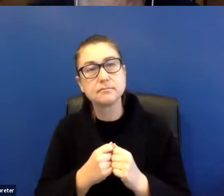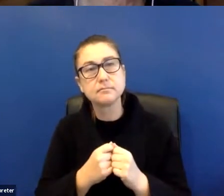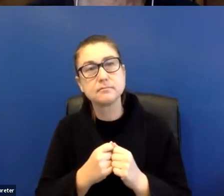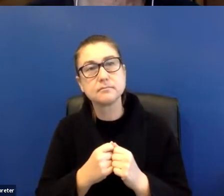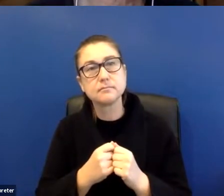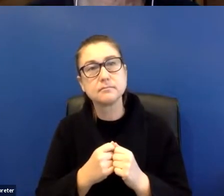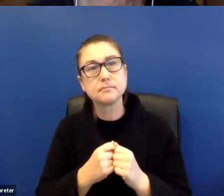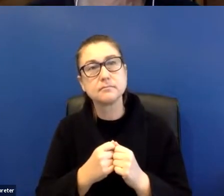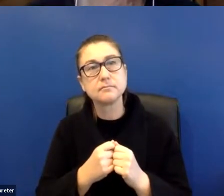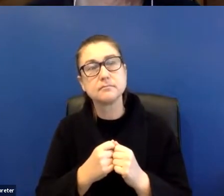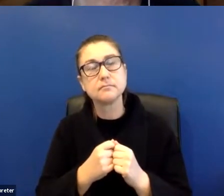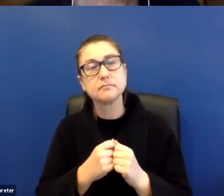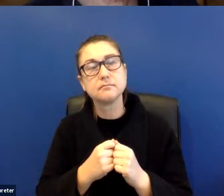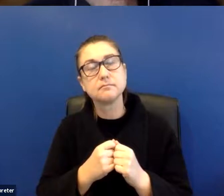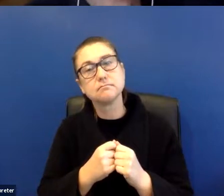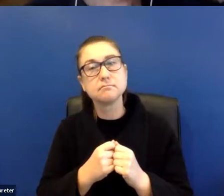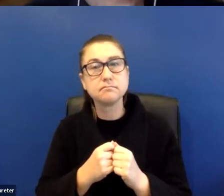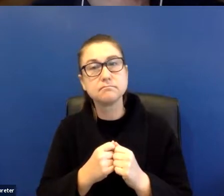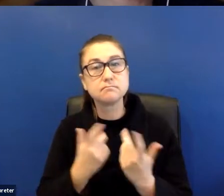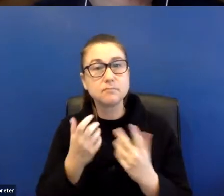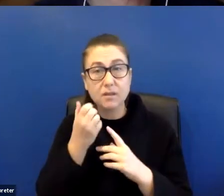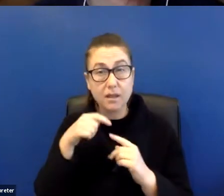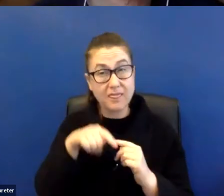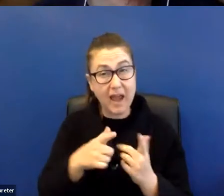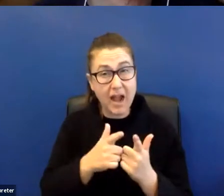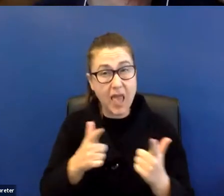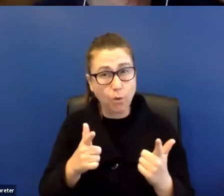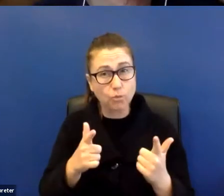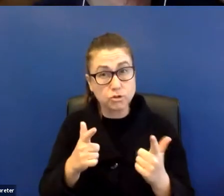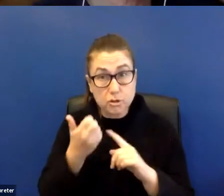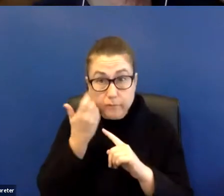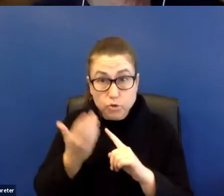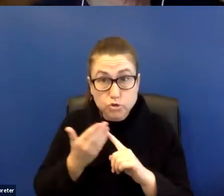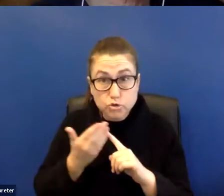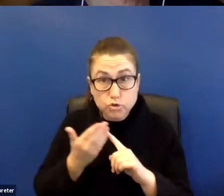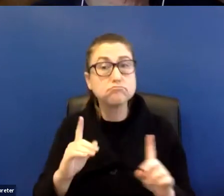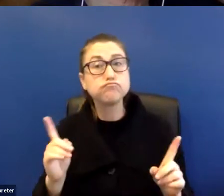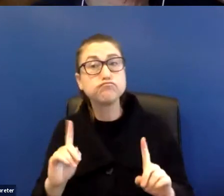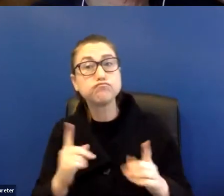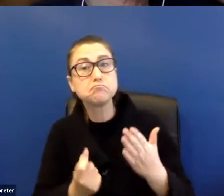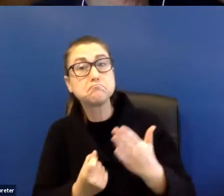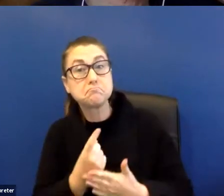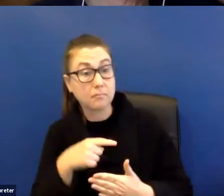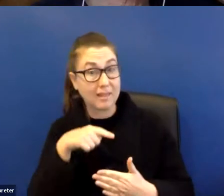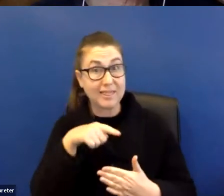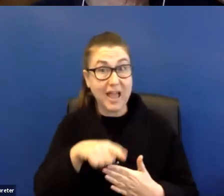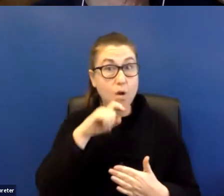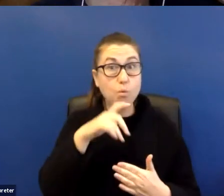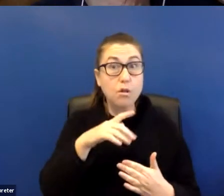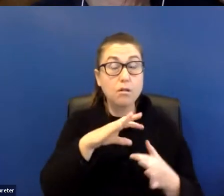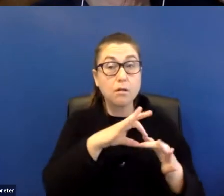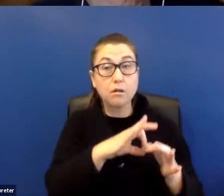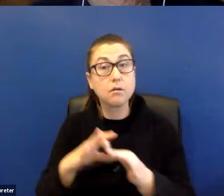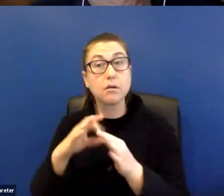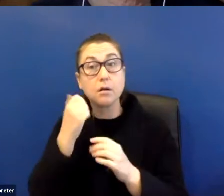What's sort of the future of that language now? Where does that carry on into extra work that you do?